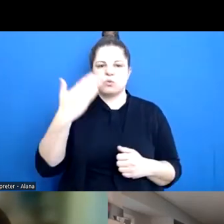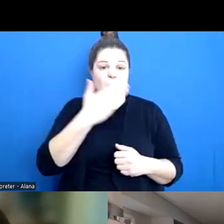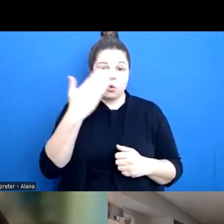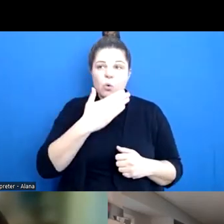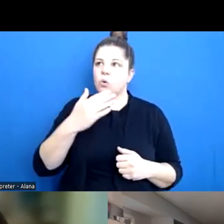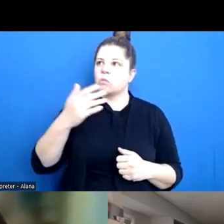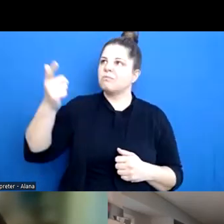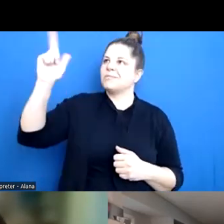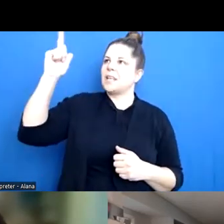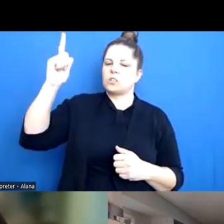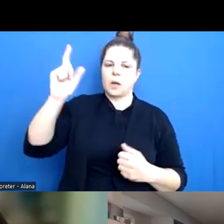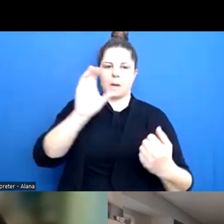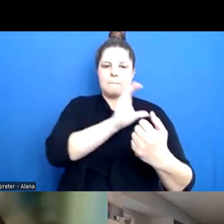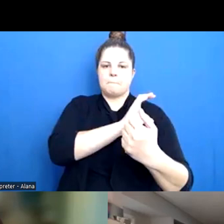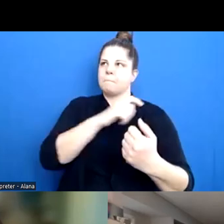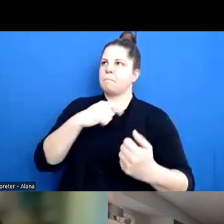any other adults in their lives.